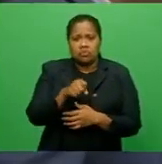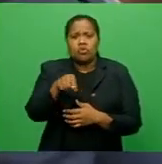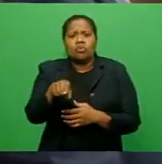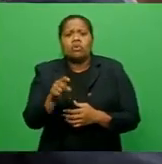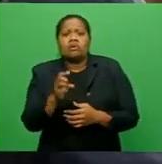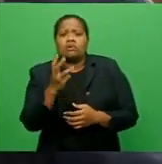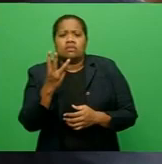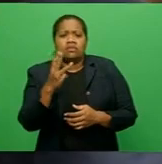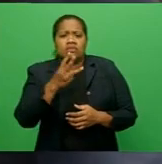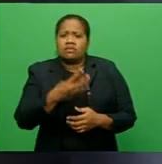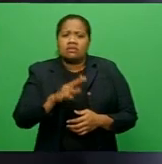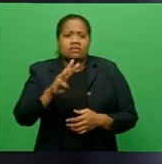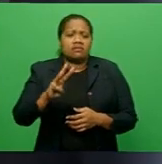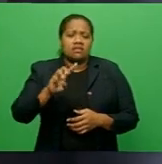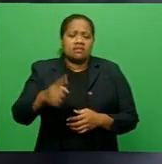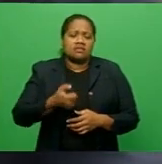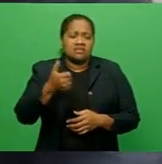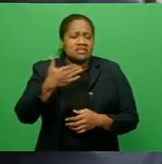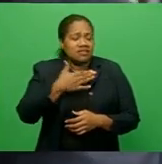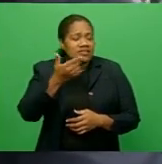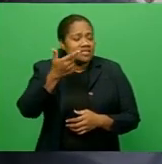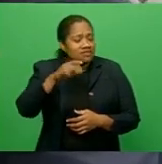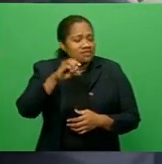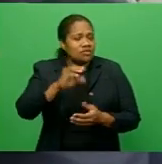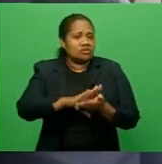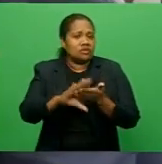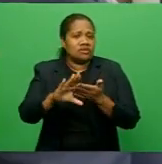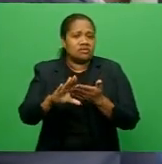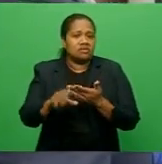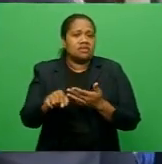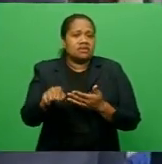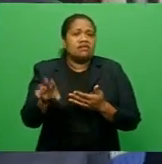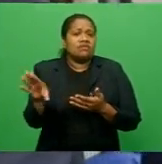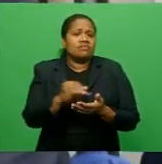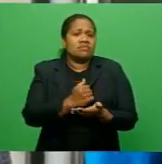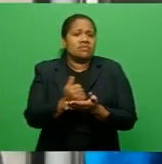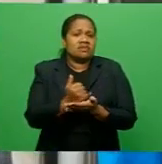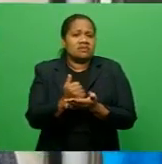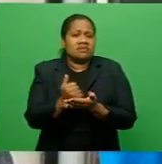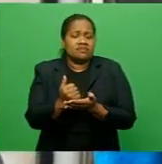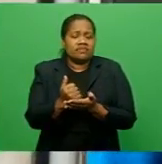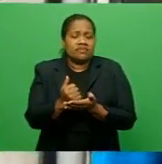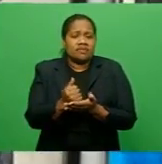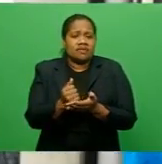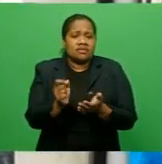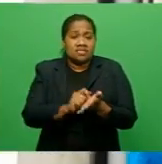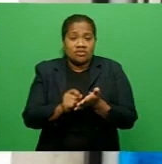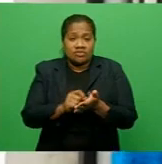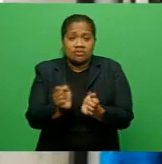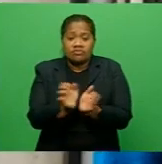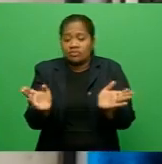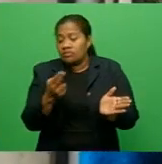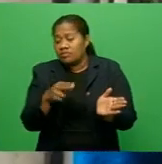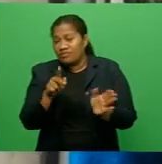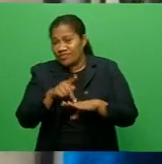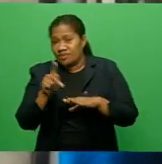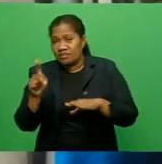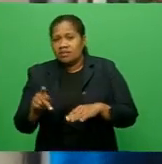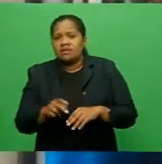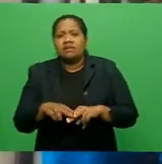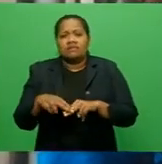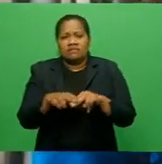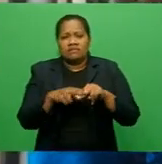,670 in allowances from the Acting Secretary-General to Parliament. The Fiji Independent Commission Against Corruption